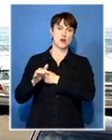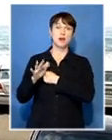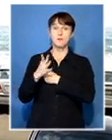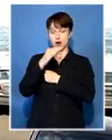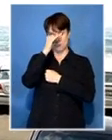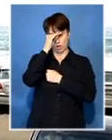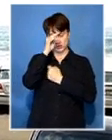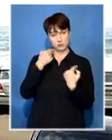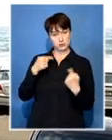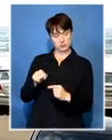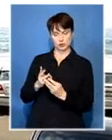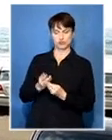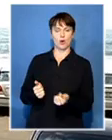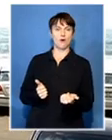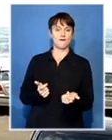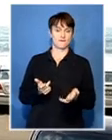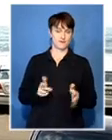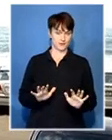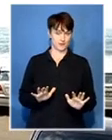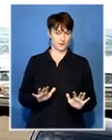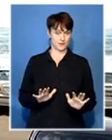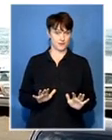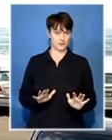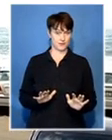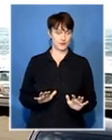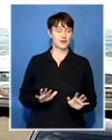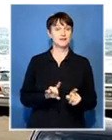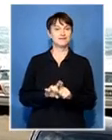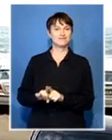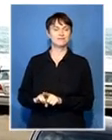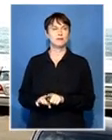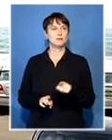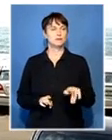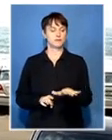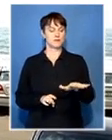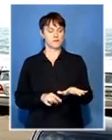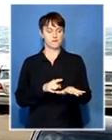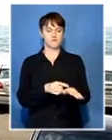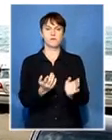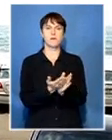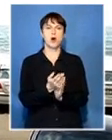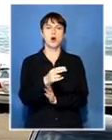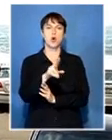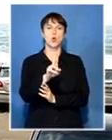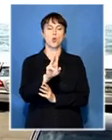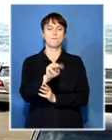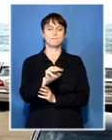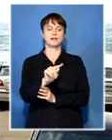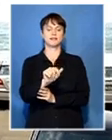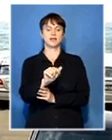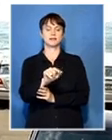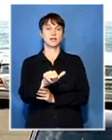subs that has also been resolved now and the same at the school in in the entire area